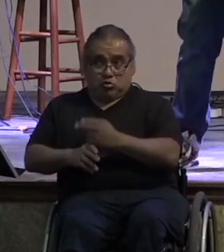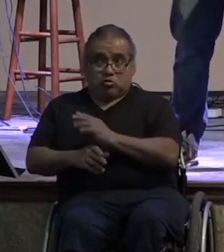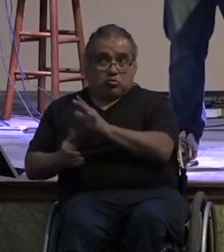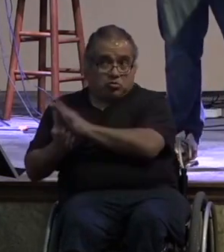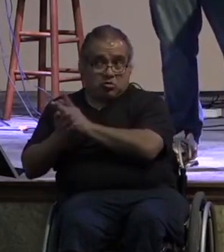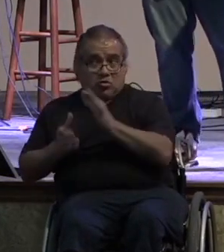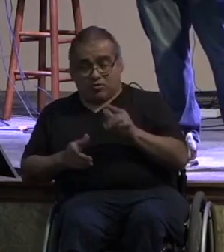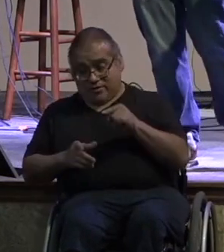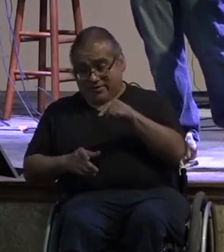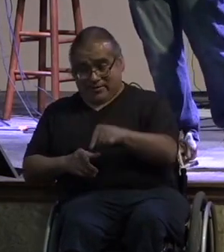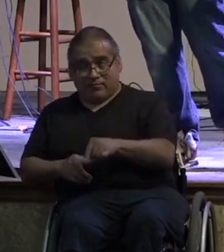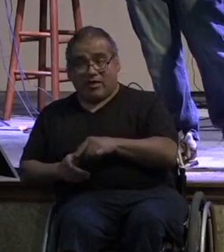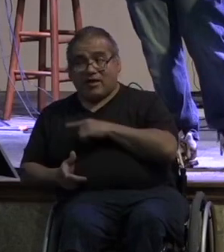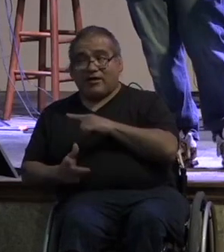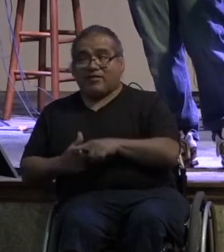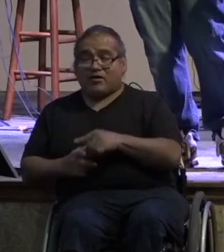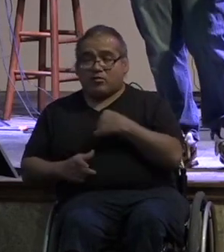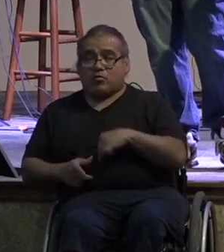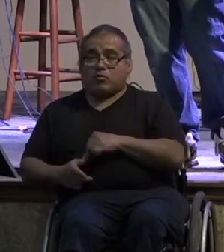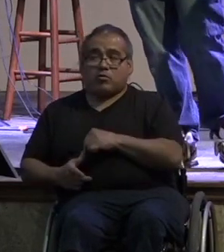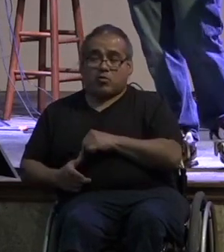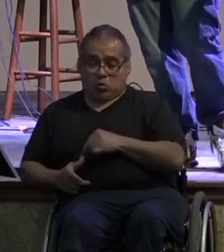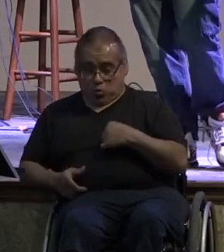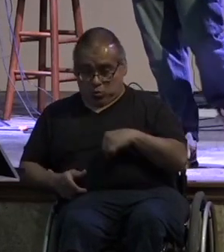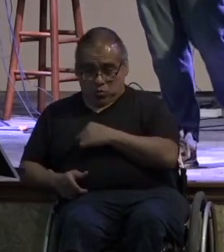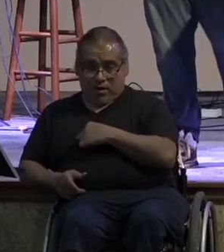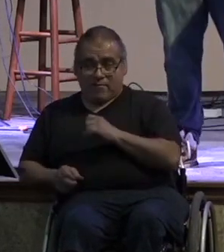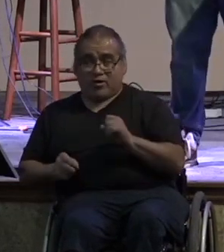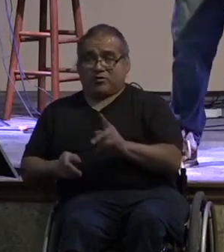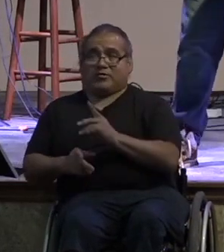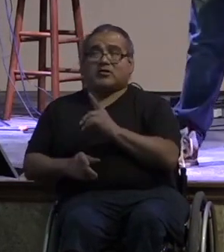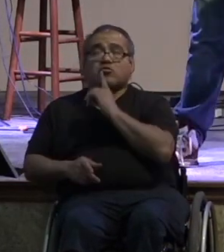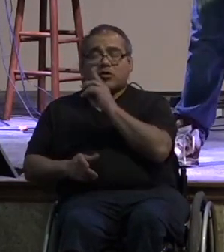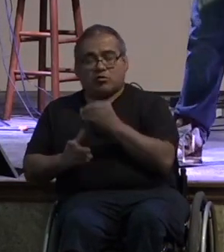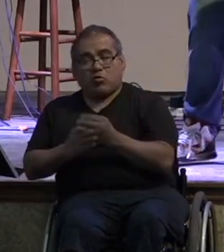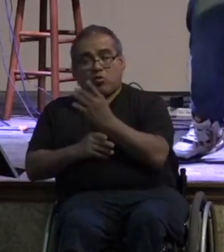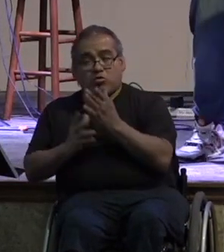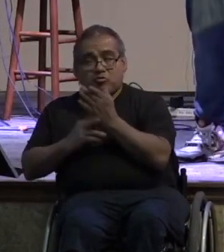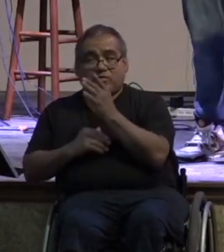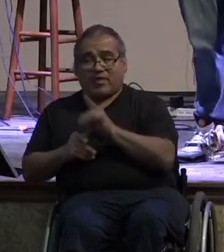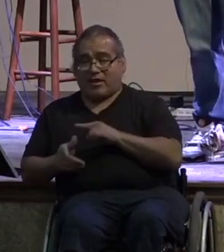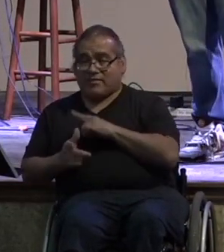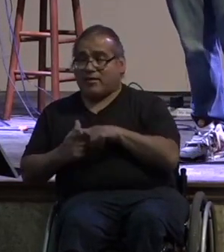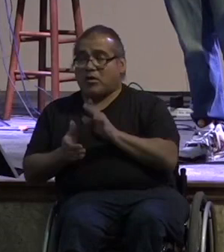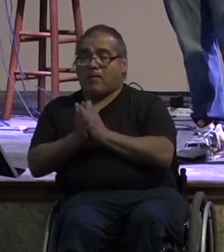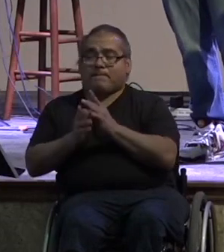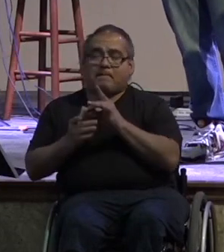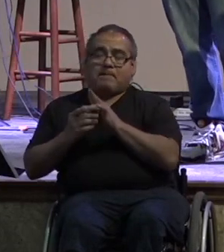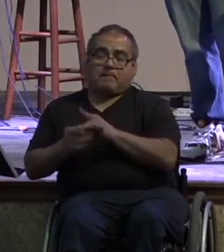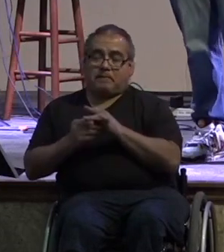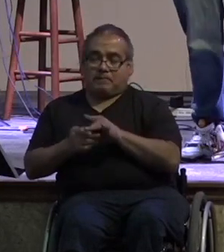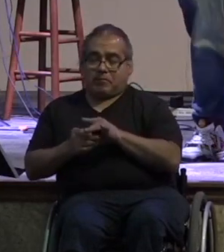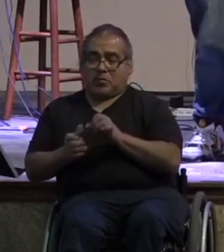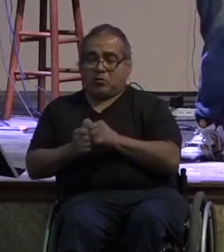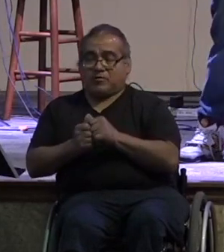himself and we get to participate in that and we get grown and stretched and we get to become more like jesus when we do those things